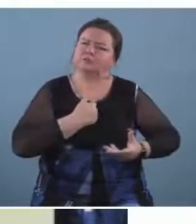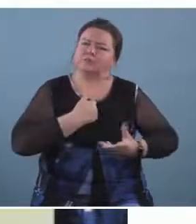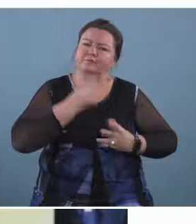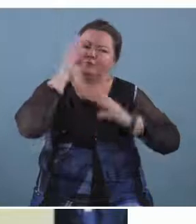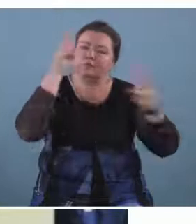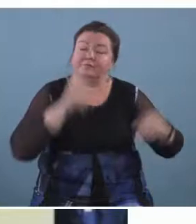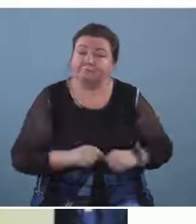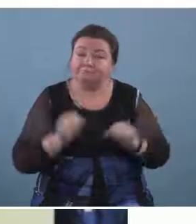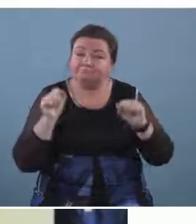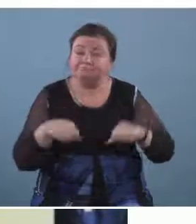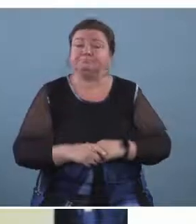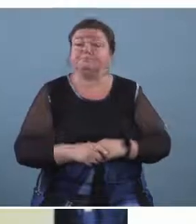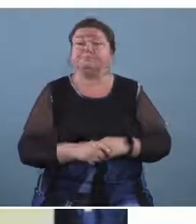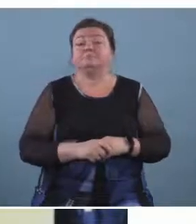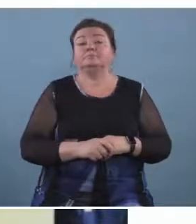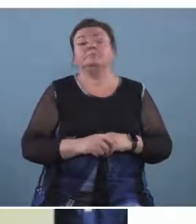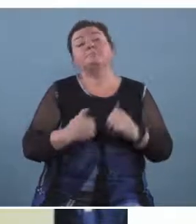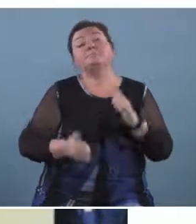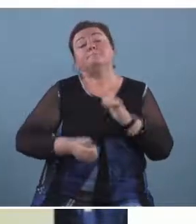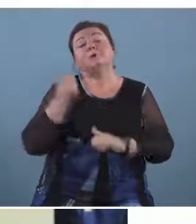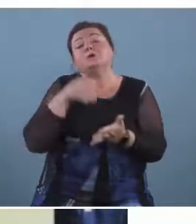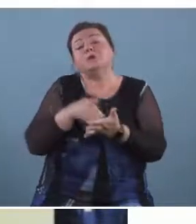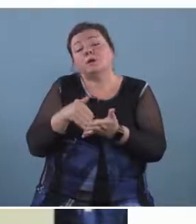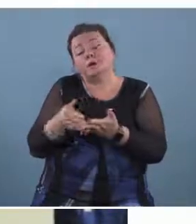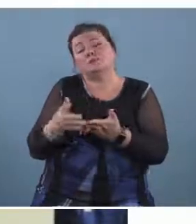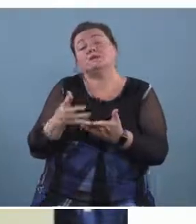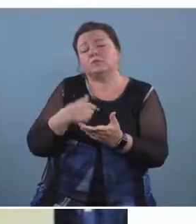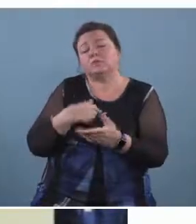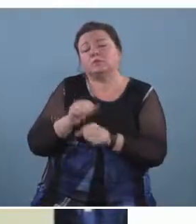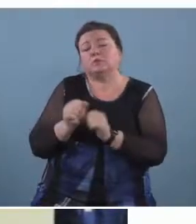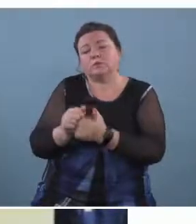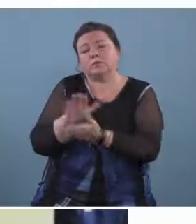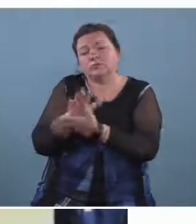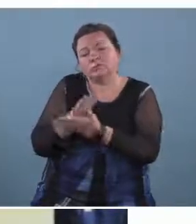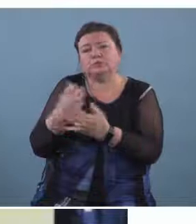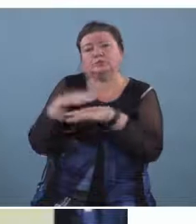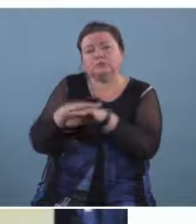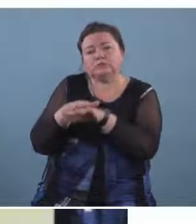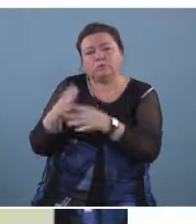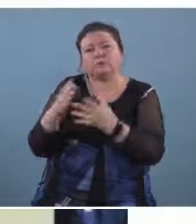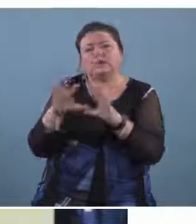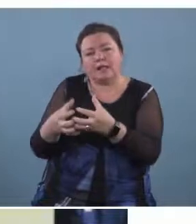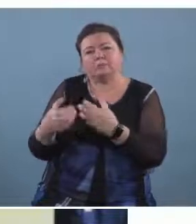work mostly with integrated classes in schools and we find that music making is an